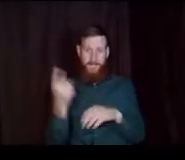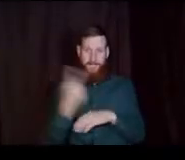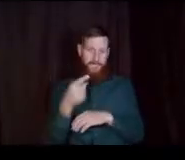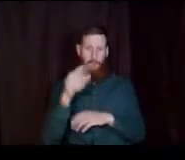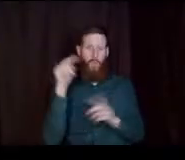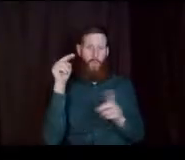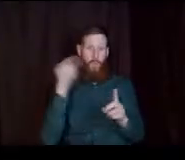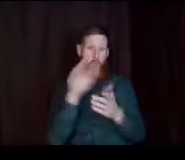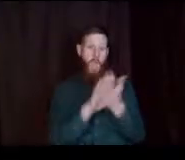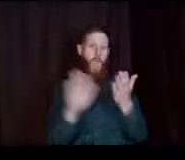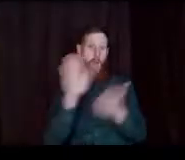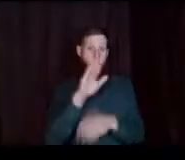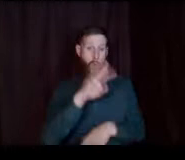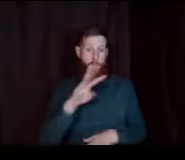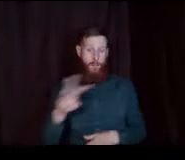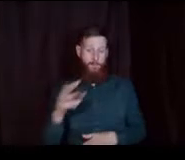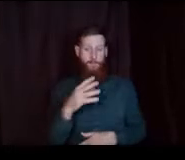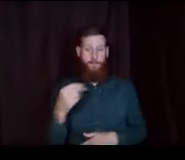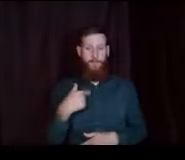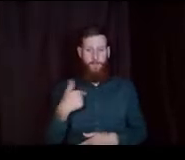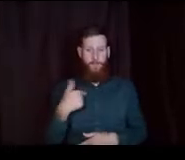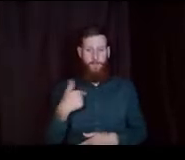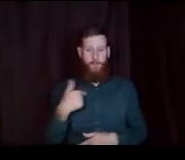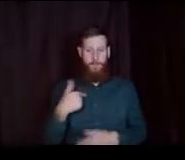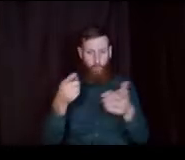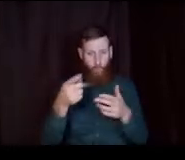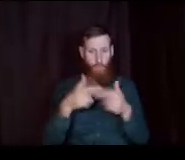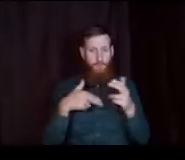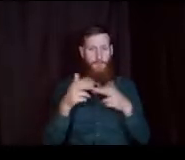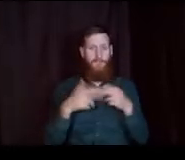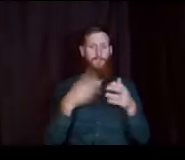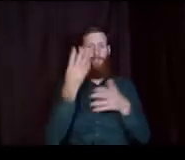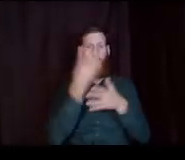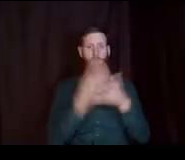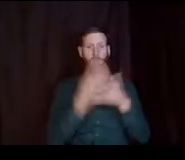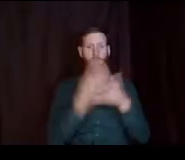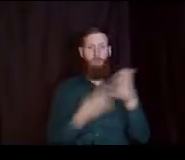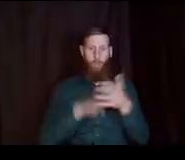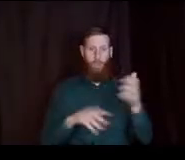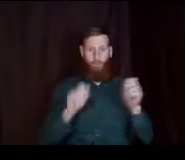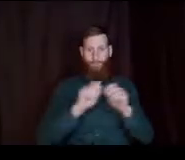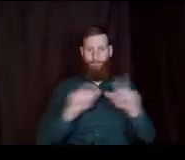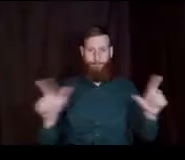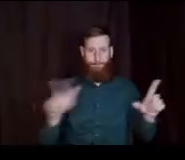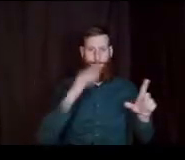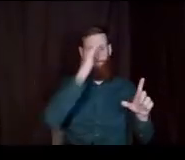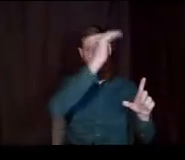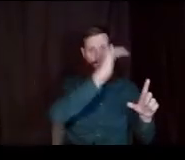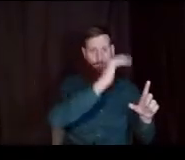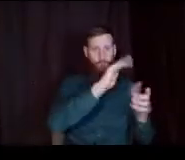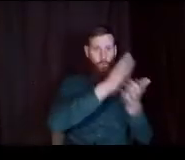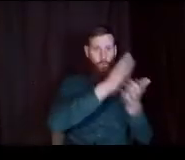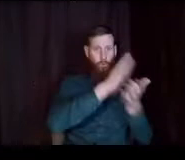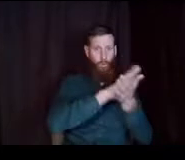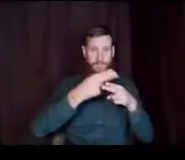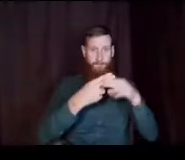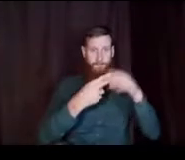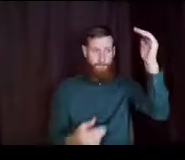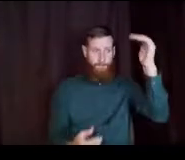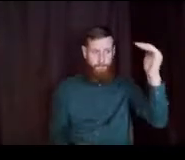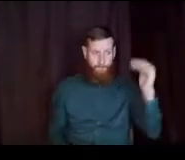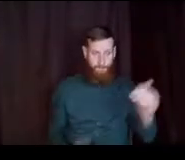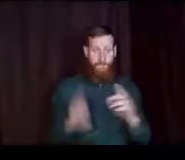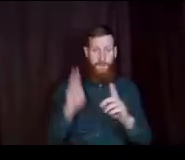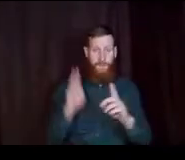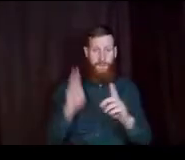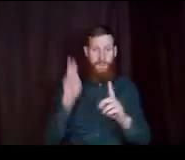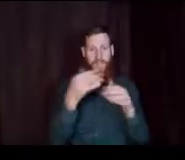college's website, and I would encourage you to build a spreadsheet where you list the school's name, you know, the application deadline,